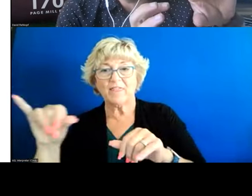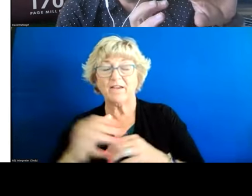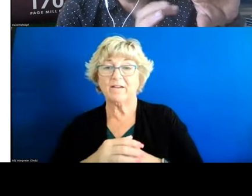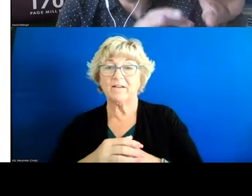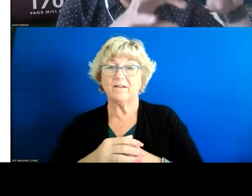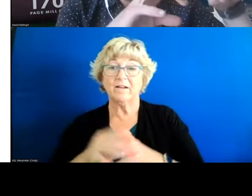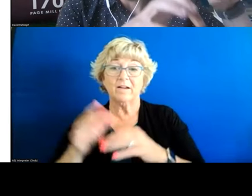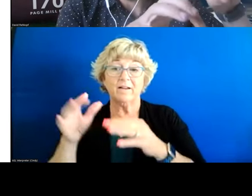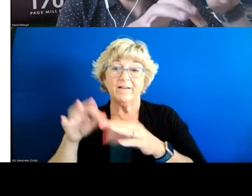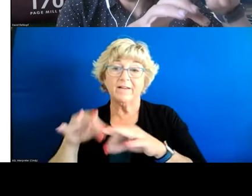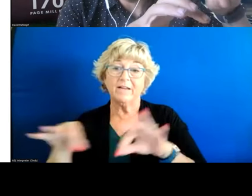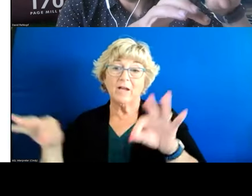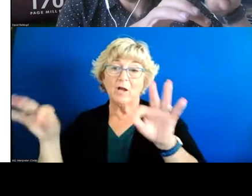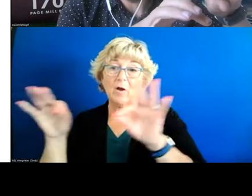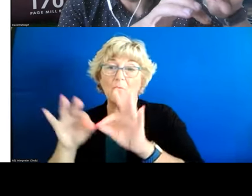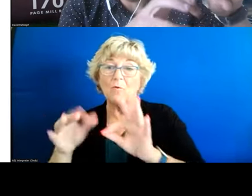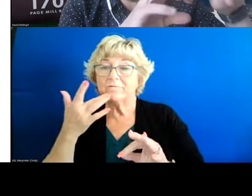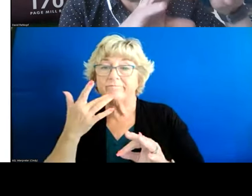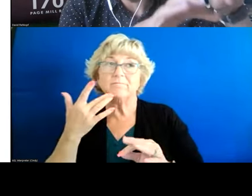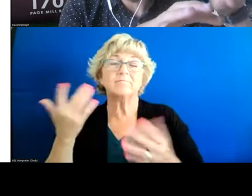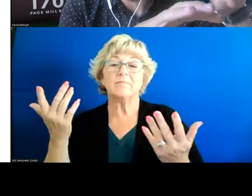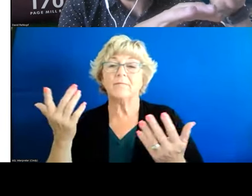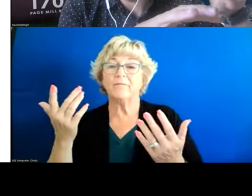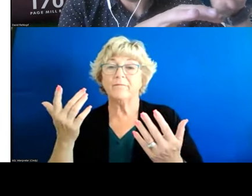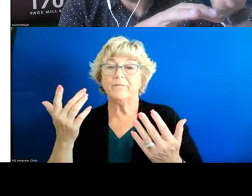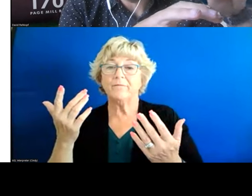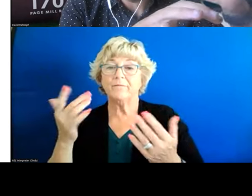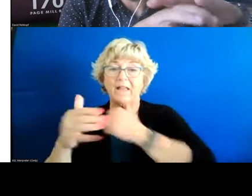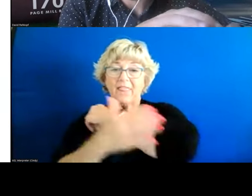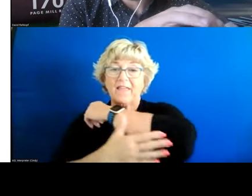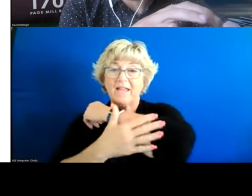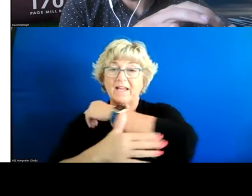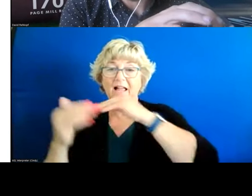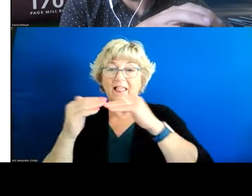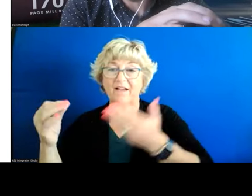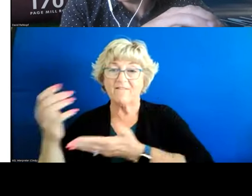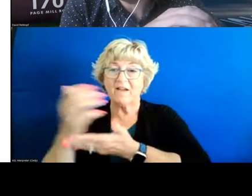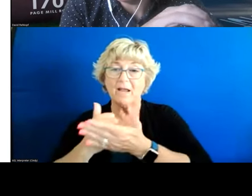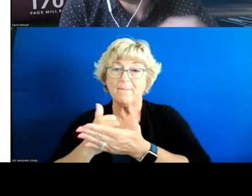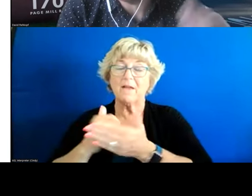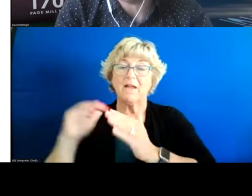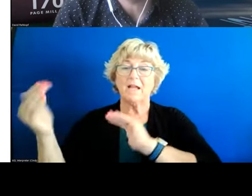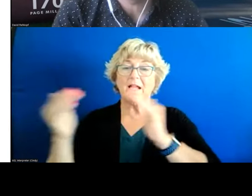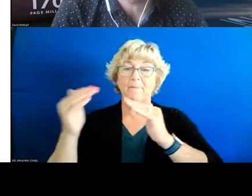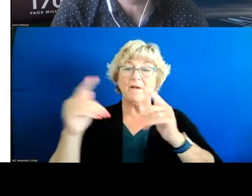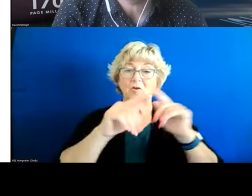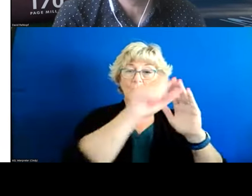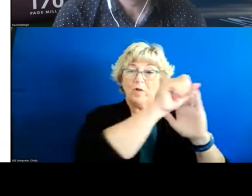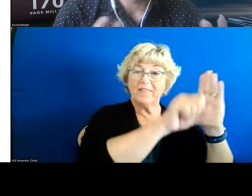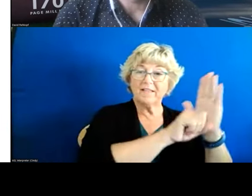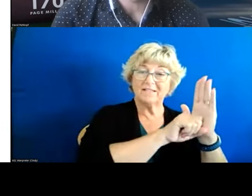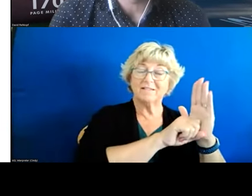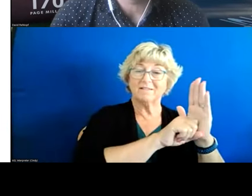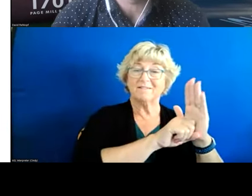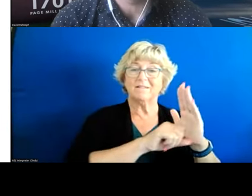importance is sort of how um for example the county's level of income as compared to the state might be actually more relevant